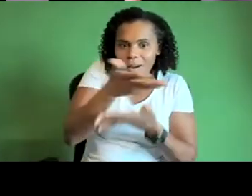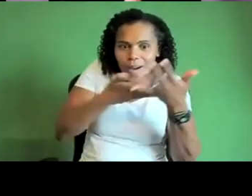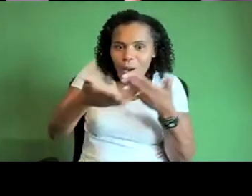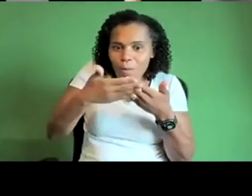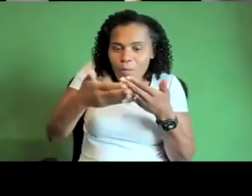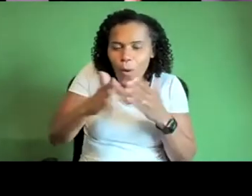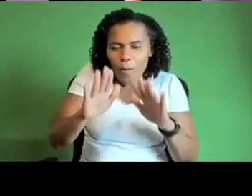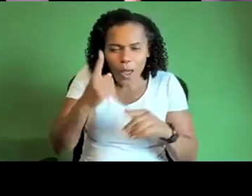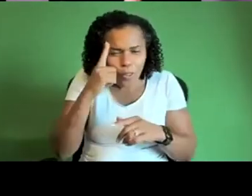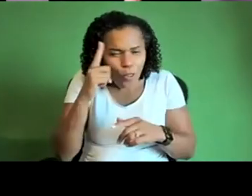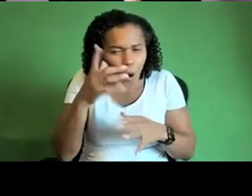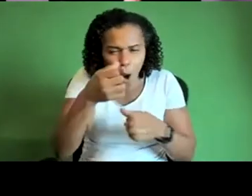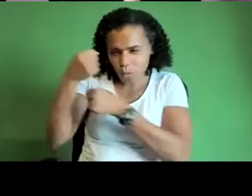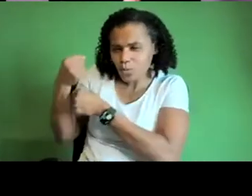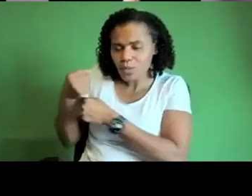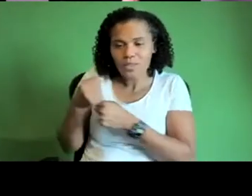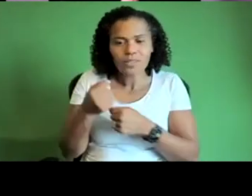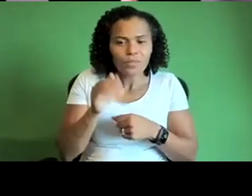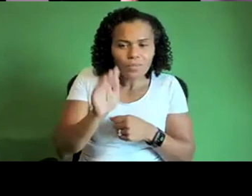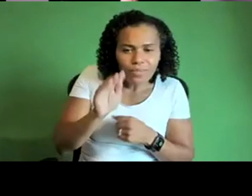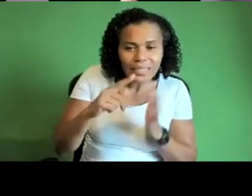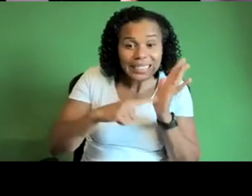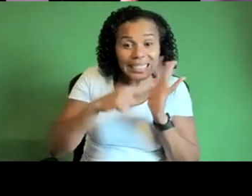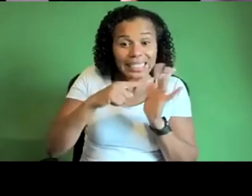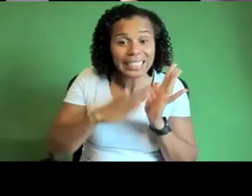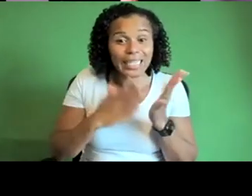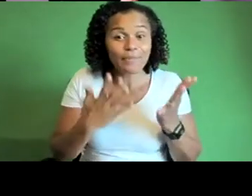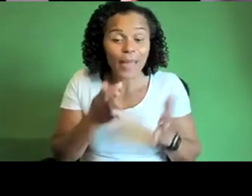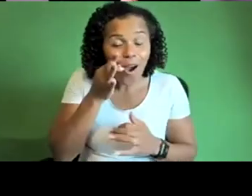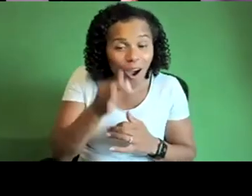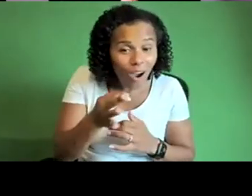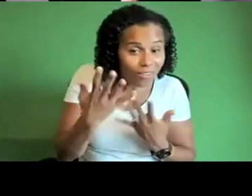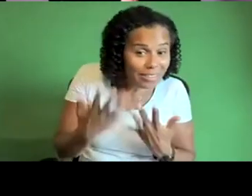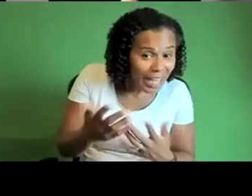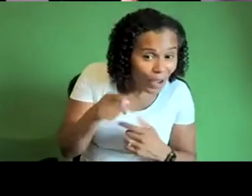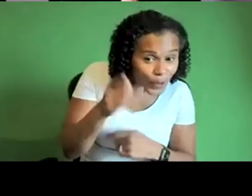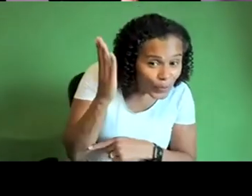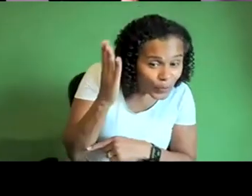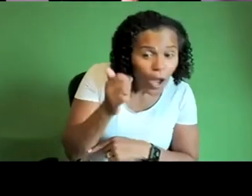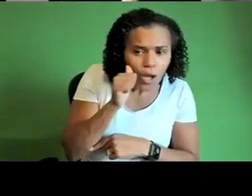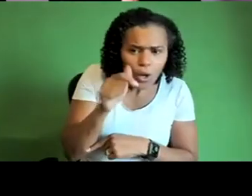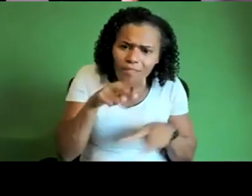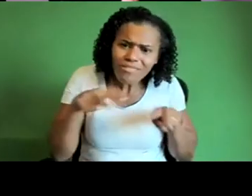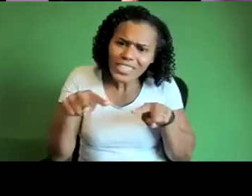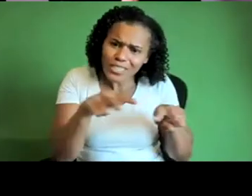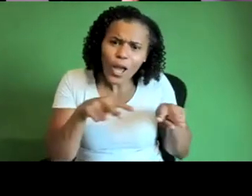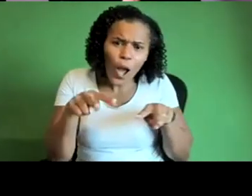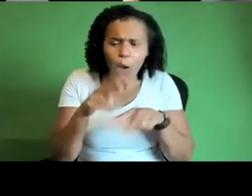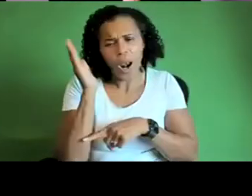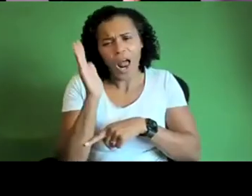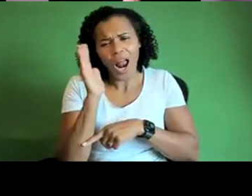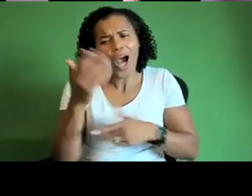in um quickly because i know tim that you um spoke a lot in the video so you don't have to